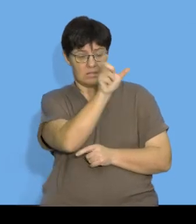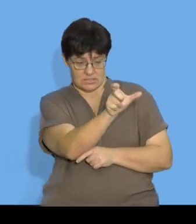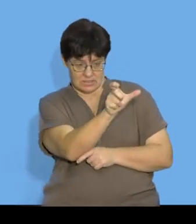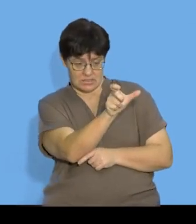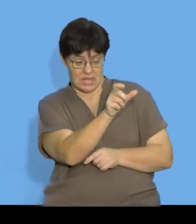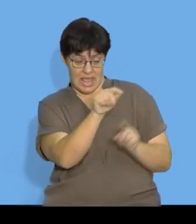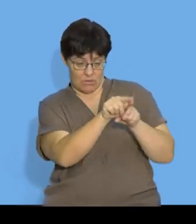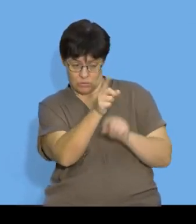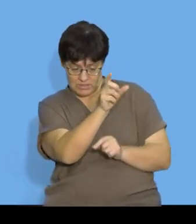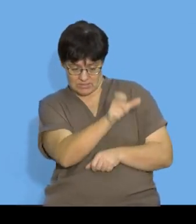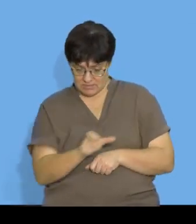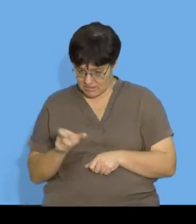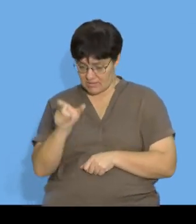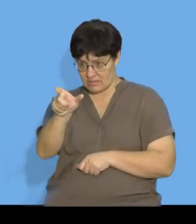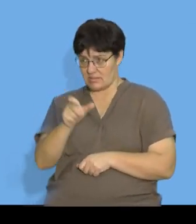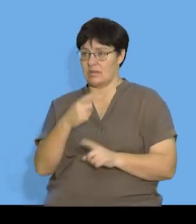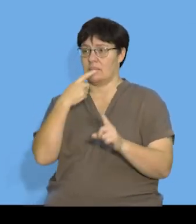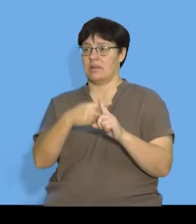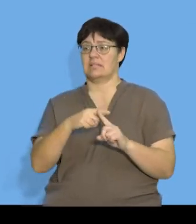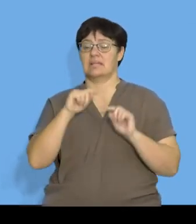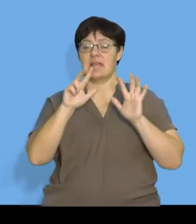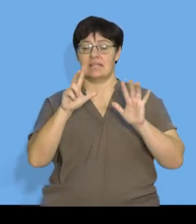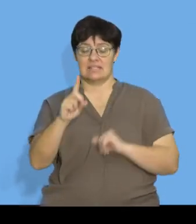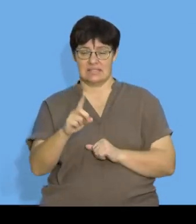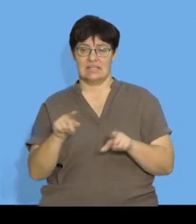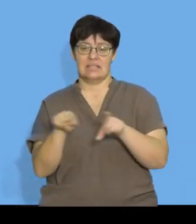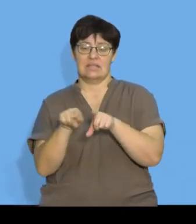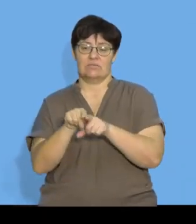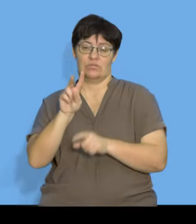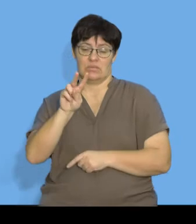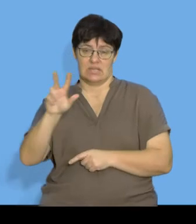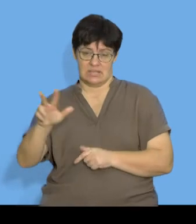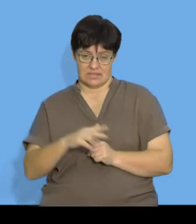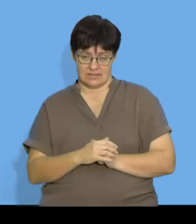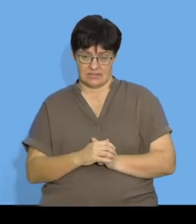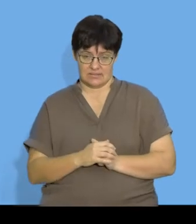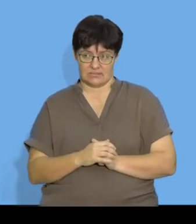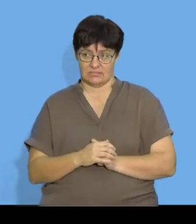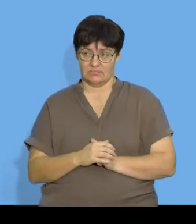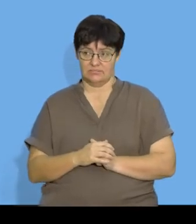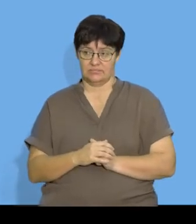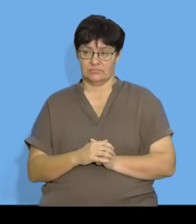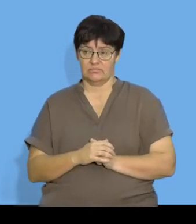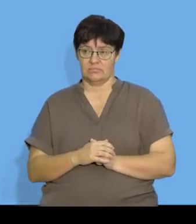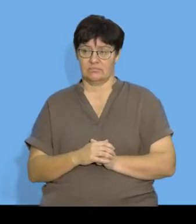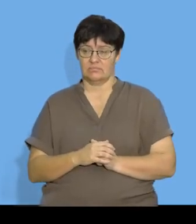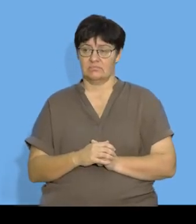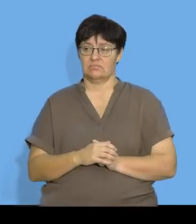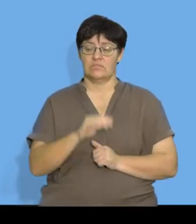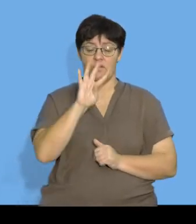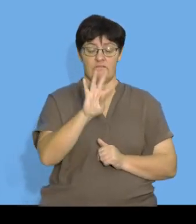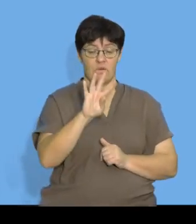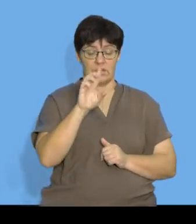plus 8 D is equal to 28 so I'm going to have that 4 D